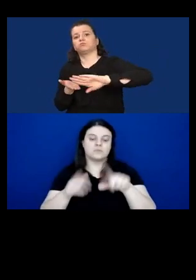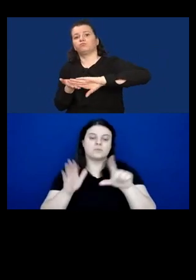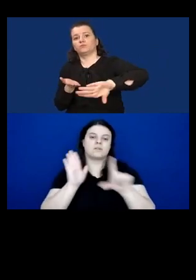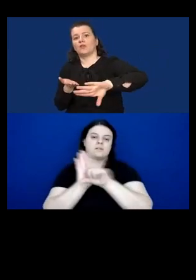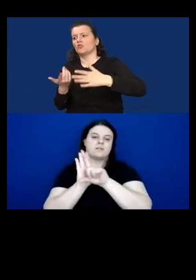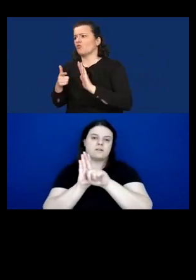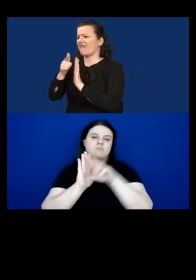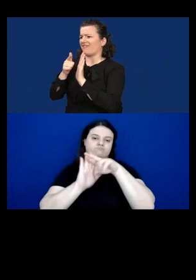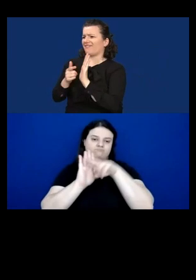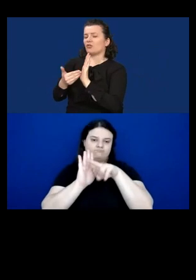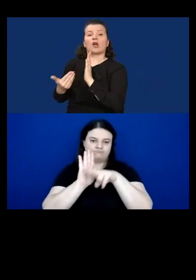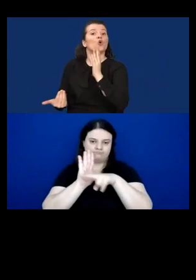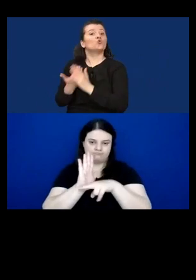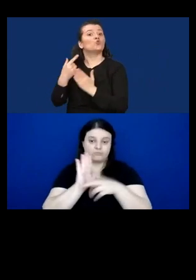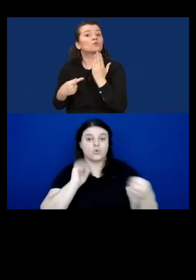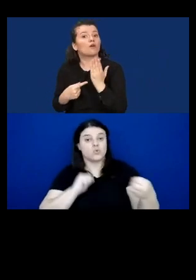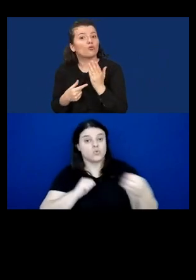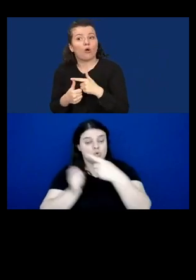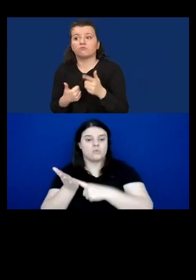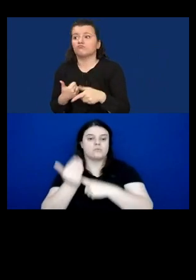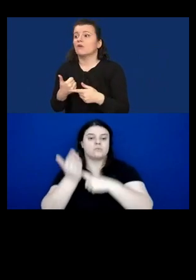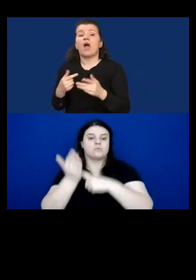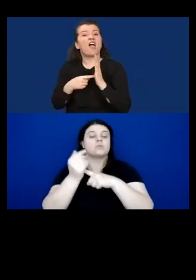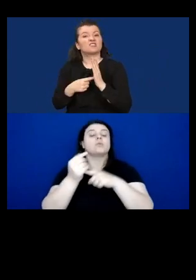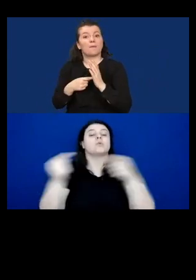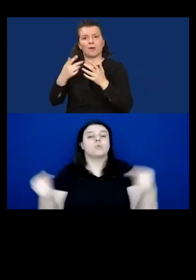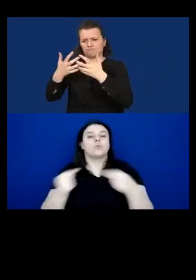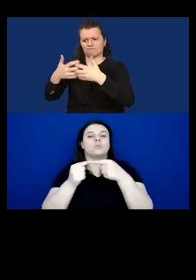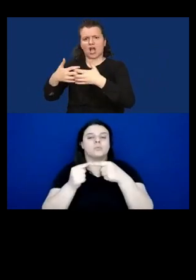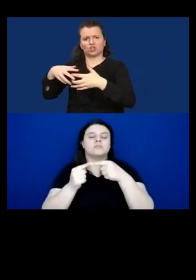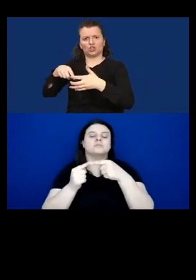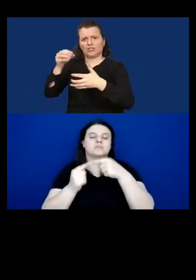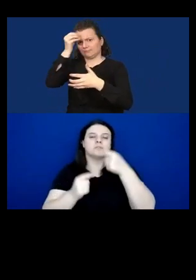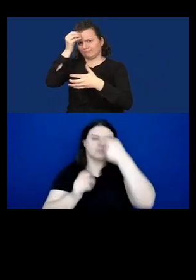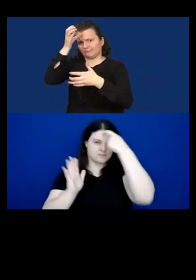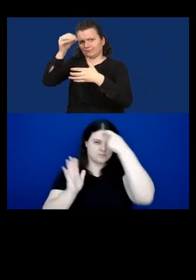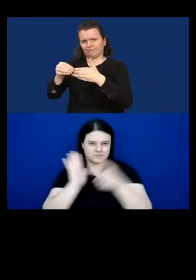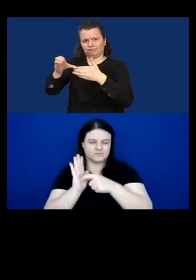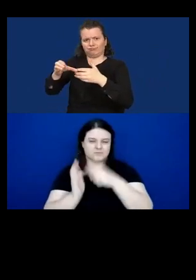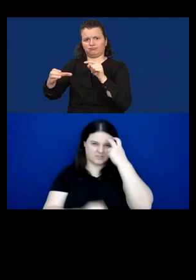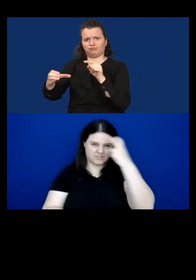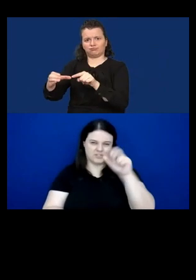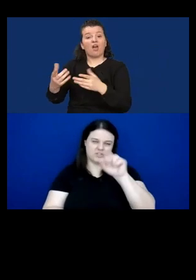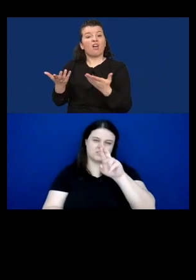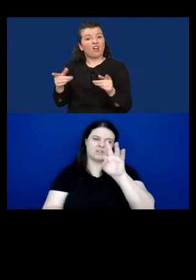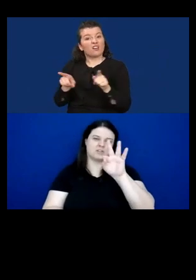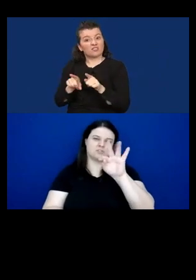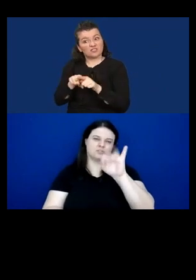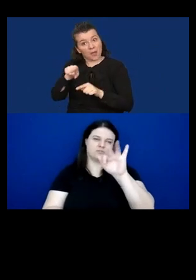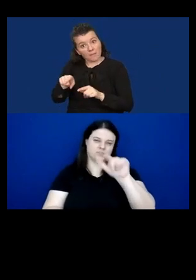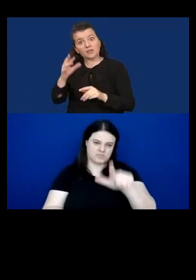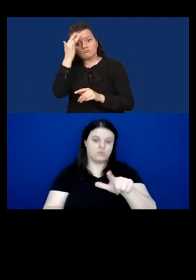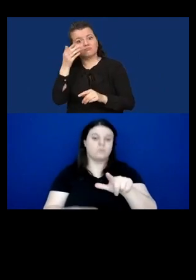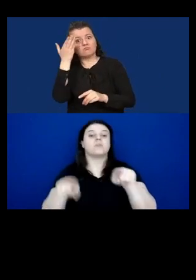concerning the application of new technologies, including AI, needs to be developed with particular consideration